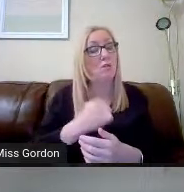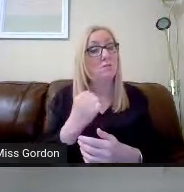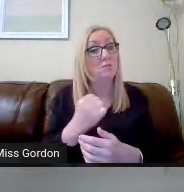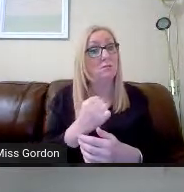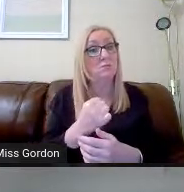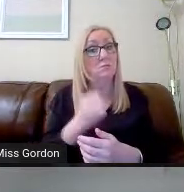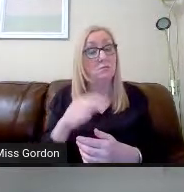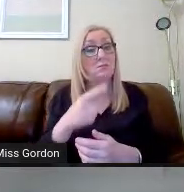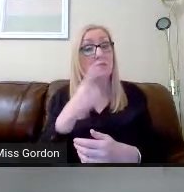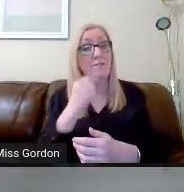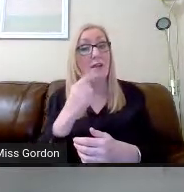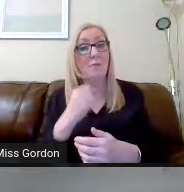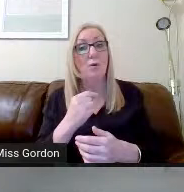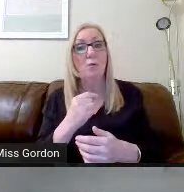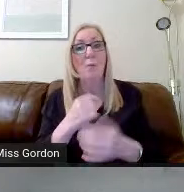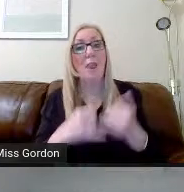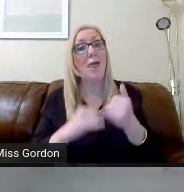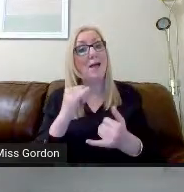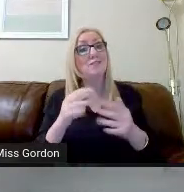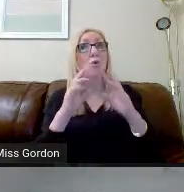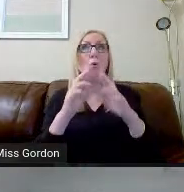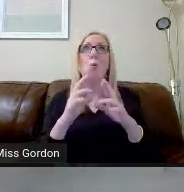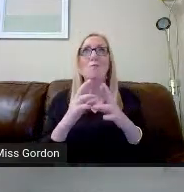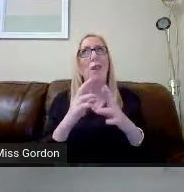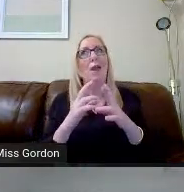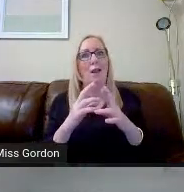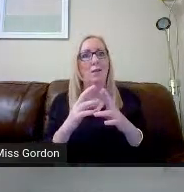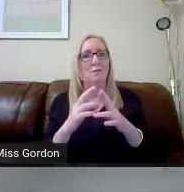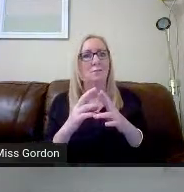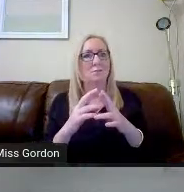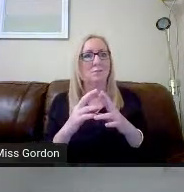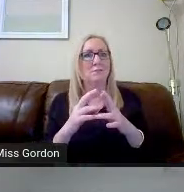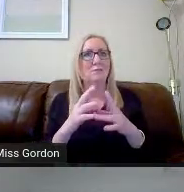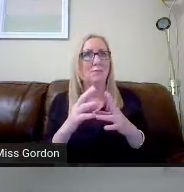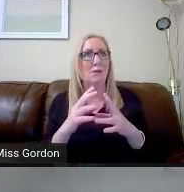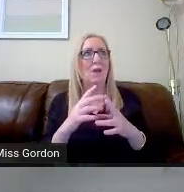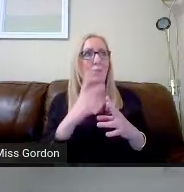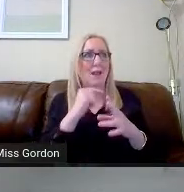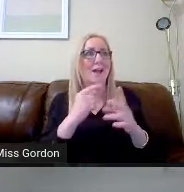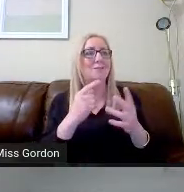last and hopefully not least, as individuals in the senior management team.